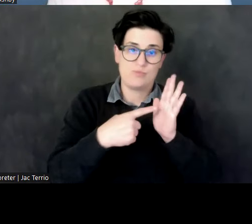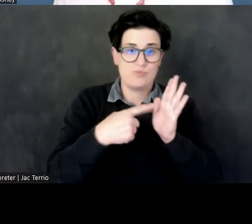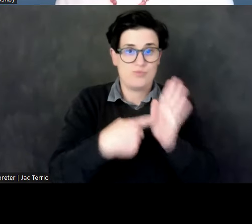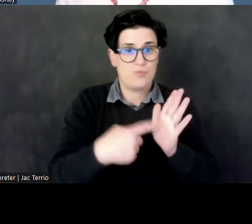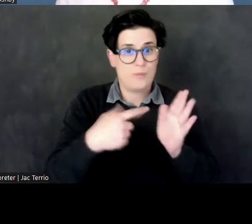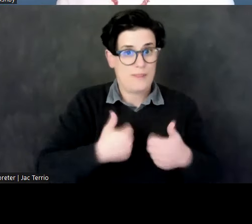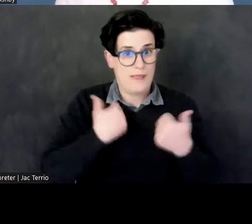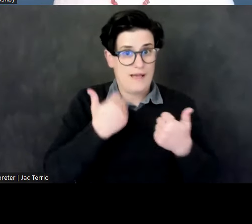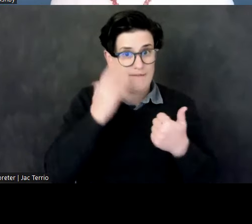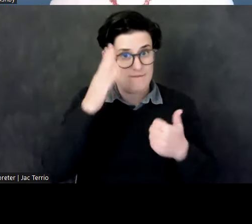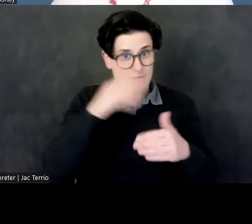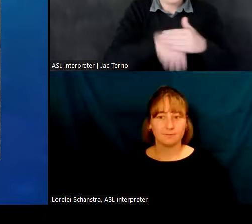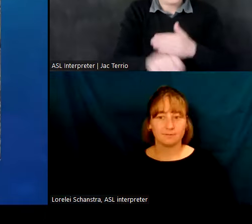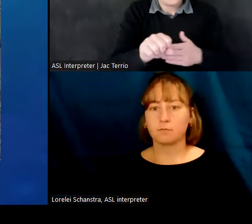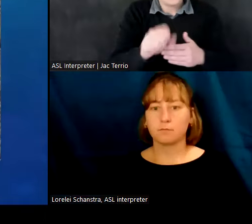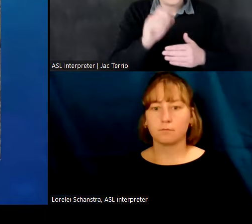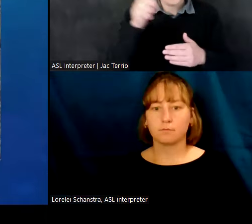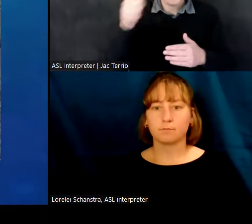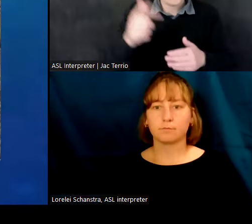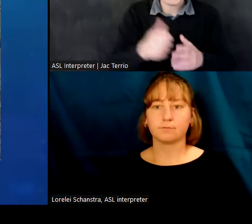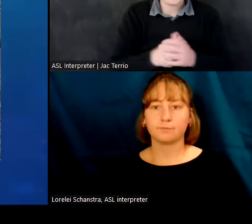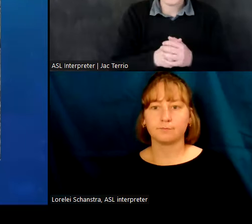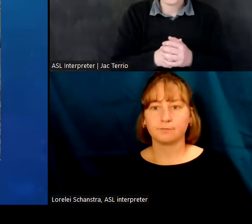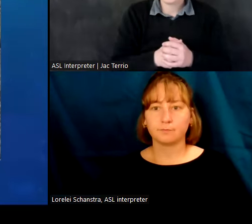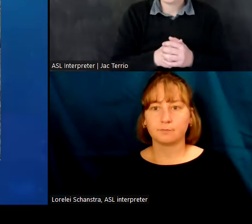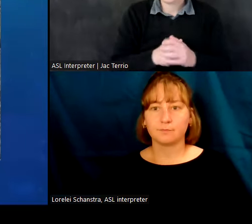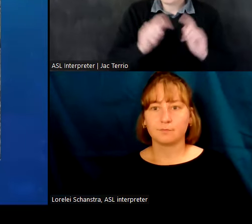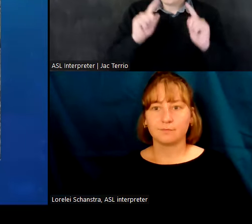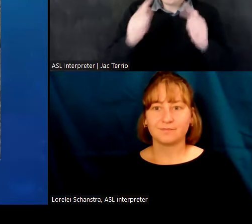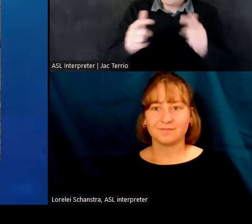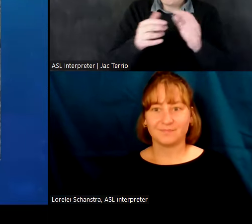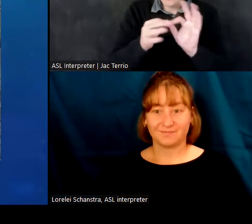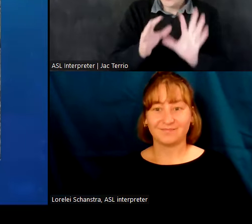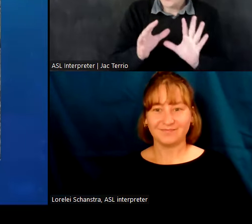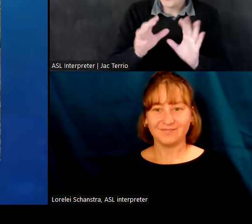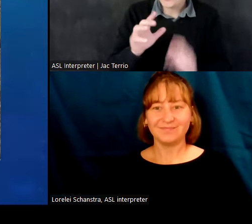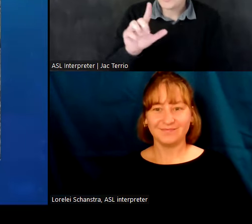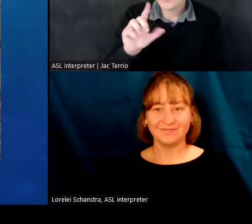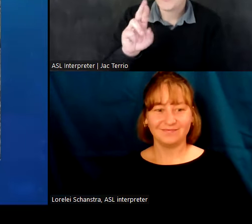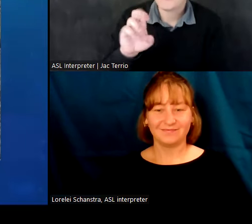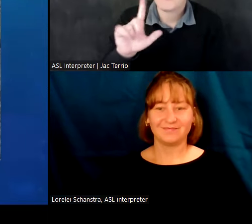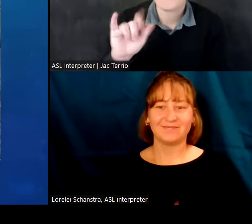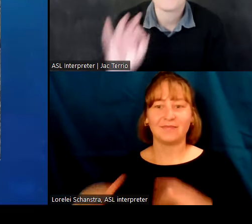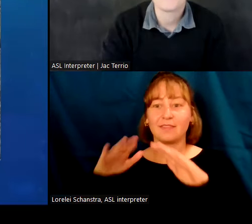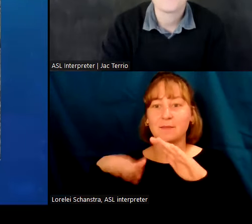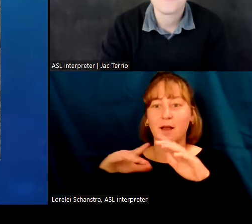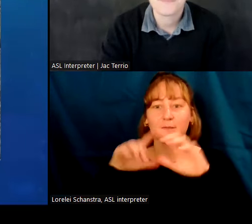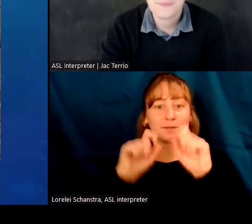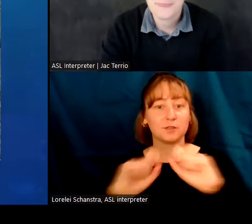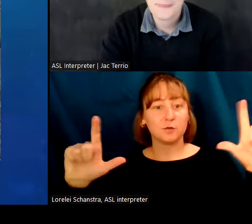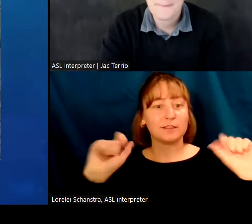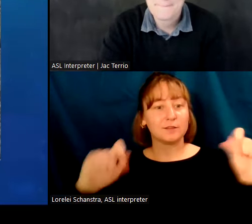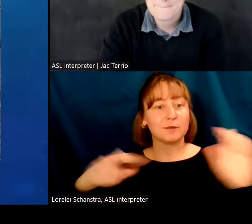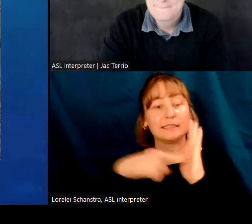Nubian. the bottom of the screen, you can see a sample of Meroitic cursive